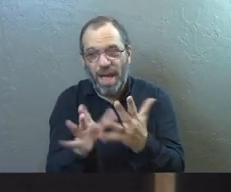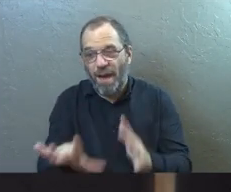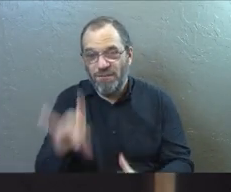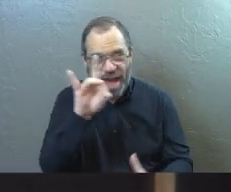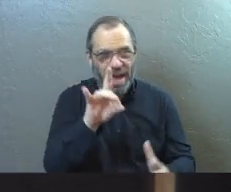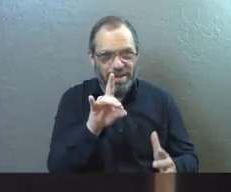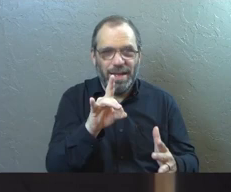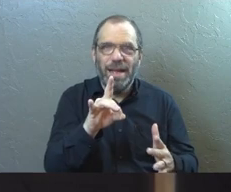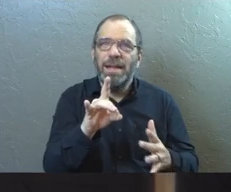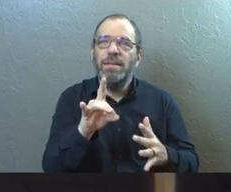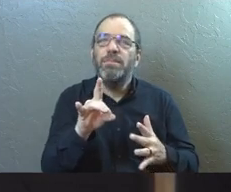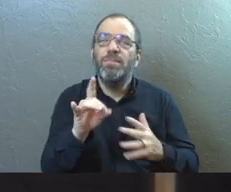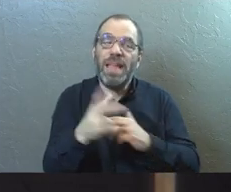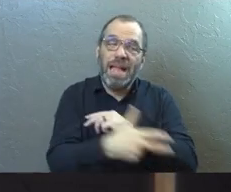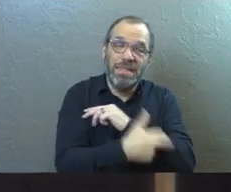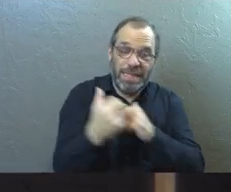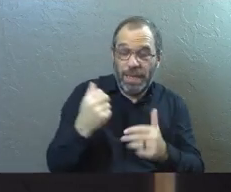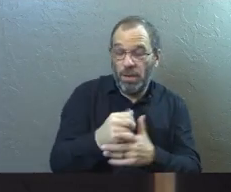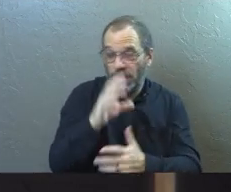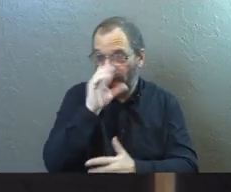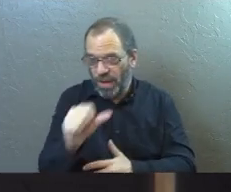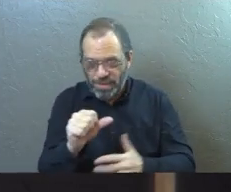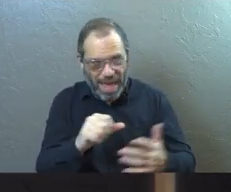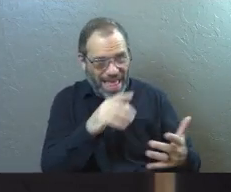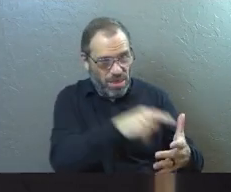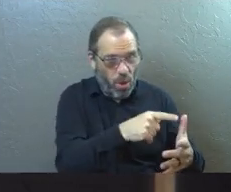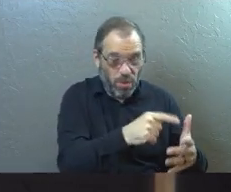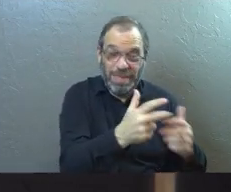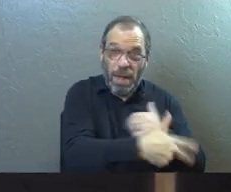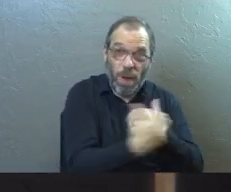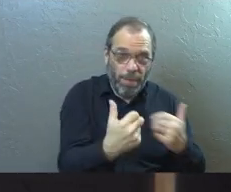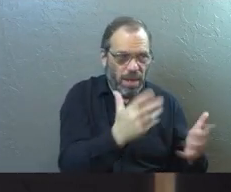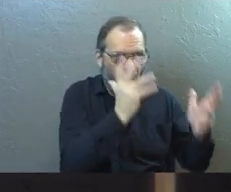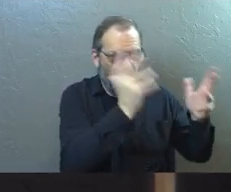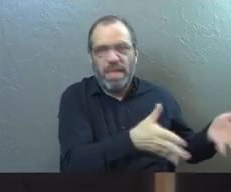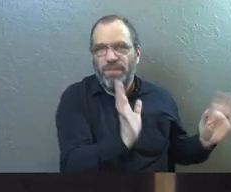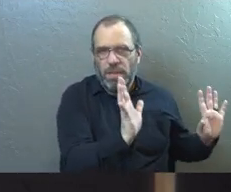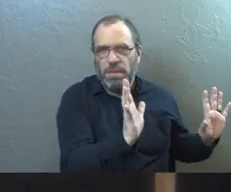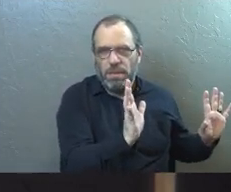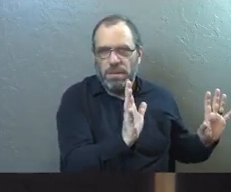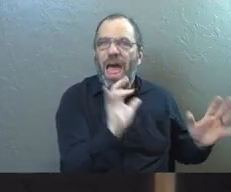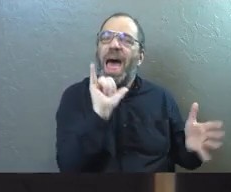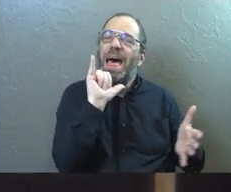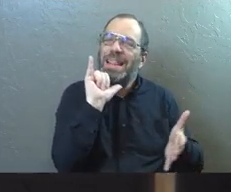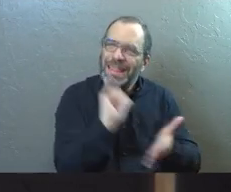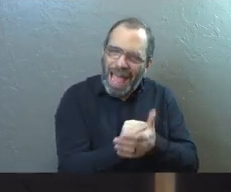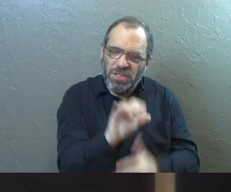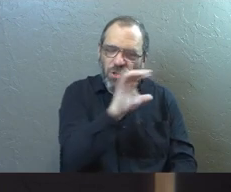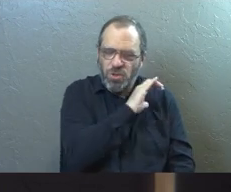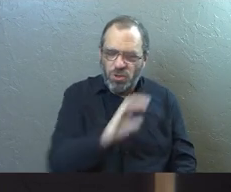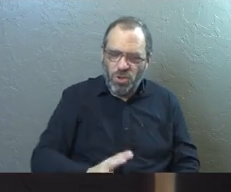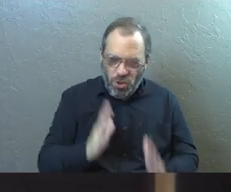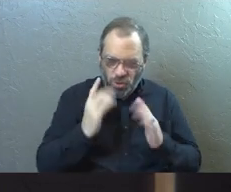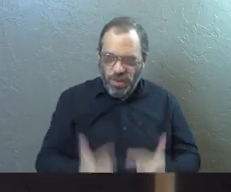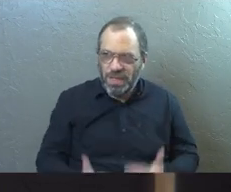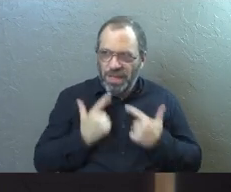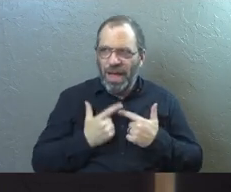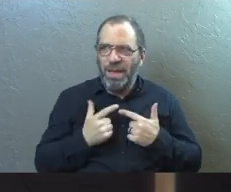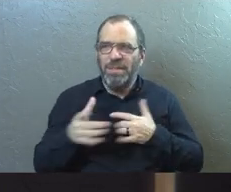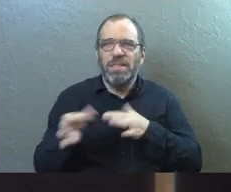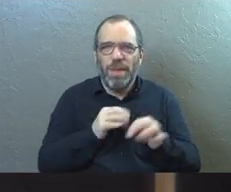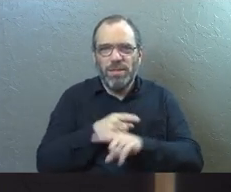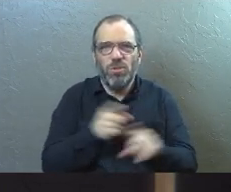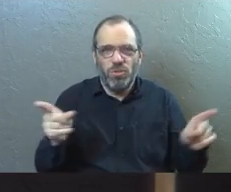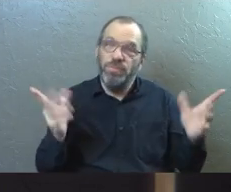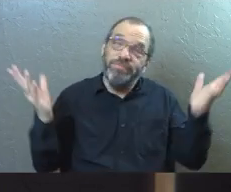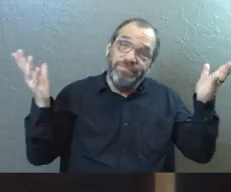Find the things that rob you of that affection for Christ and walk away from those things. That's the Christian life as easy as I can explain it to you.